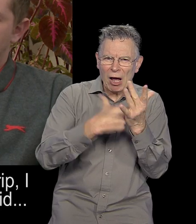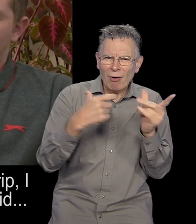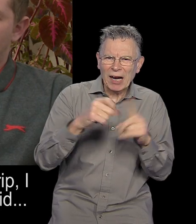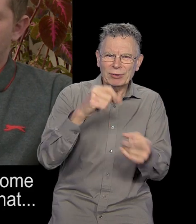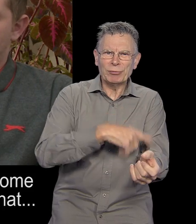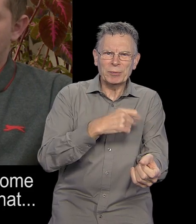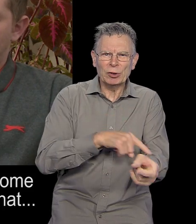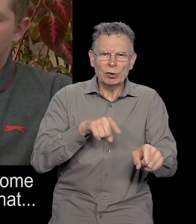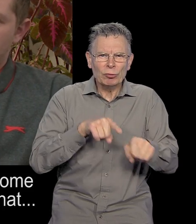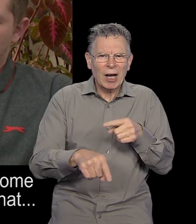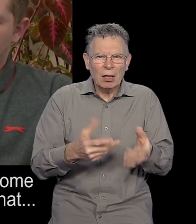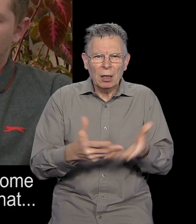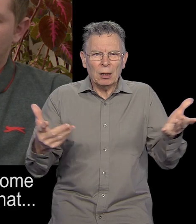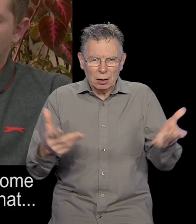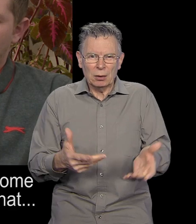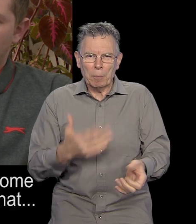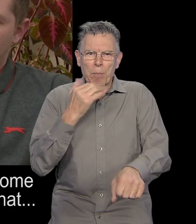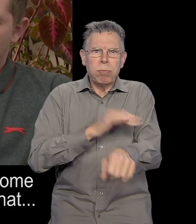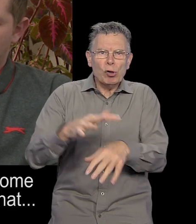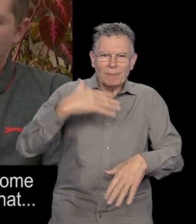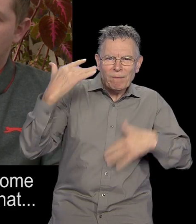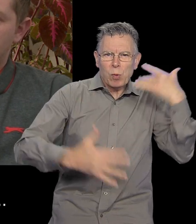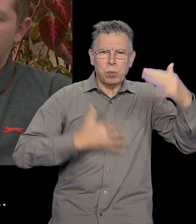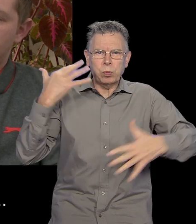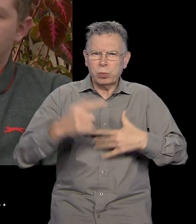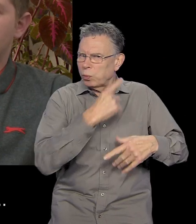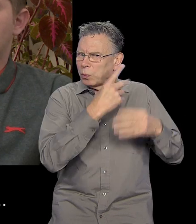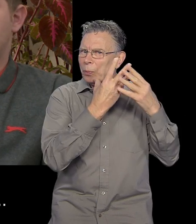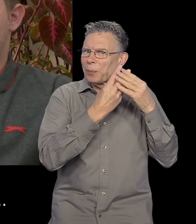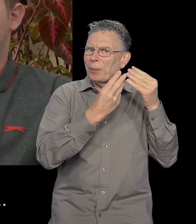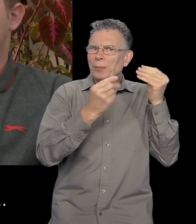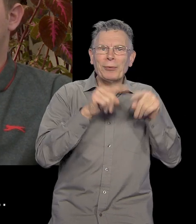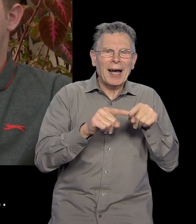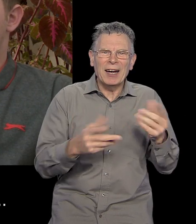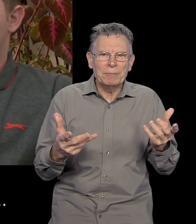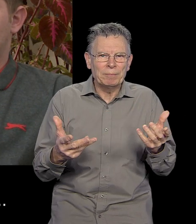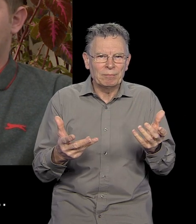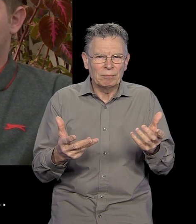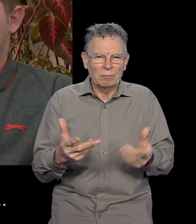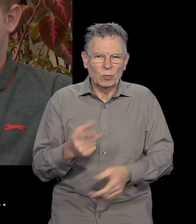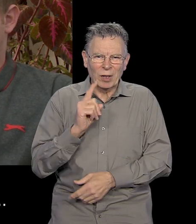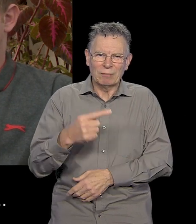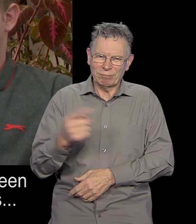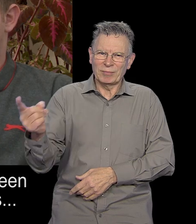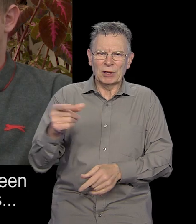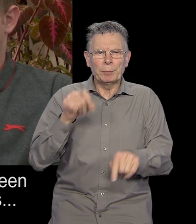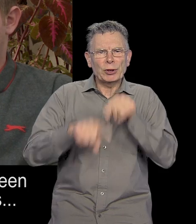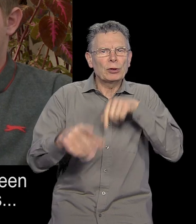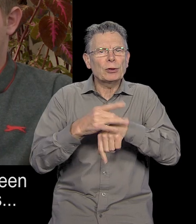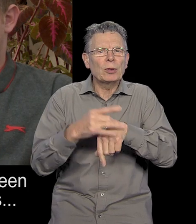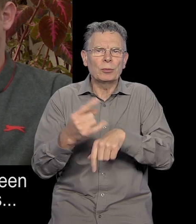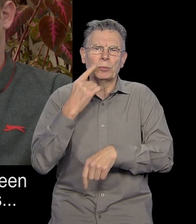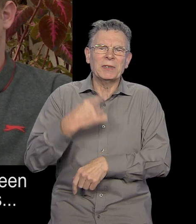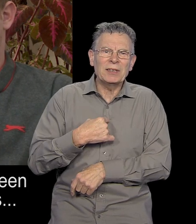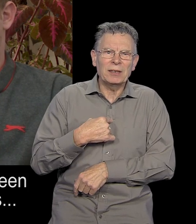of, I think it was a steroid treatment to try and increase, obviously, the blood flow and stuff like that to the ear, try and repair it. But, obviously, once I did get speaking to the actual